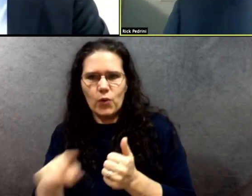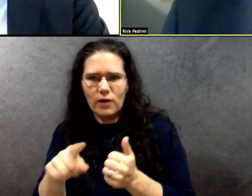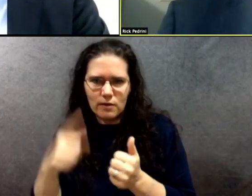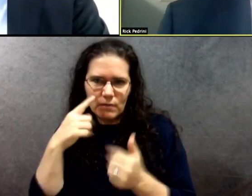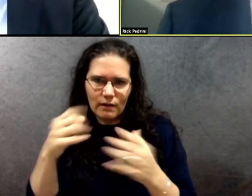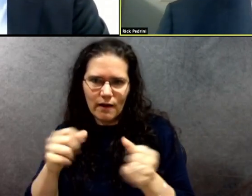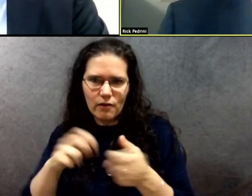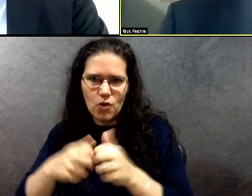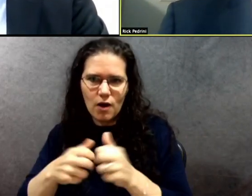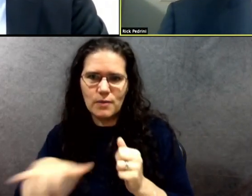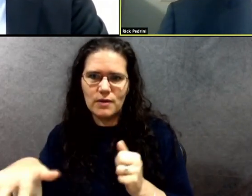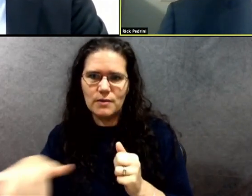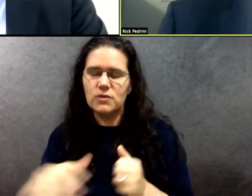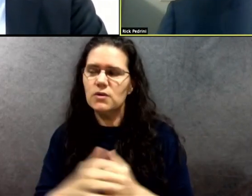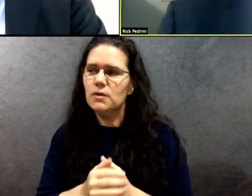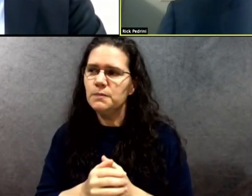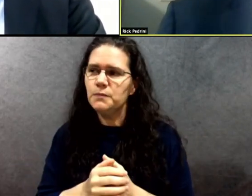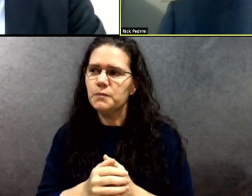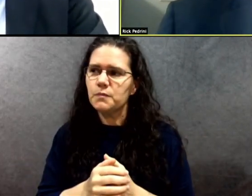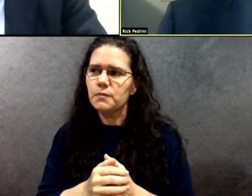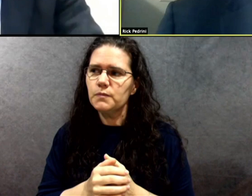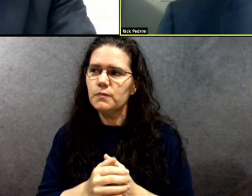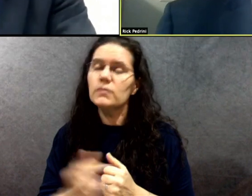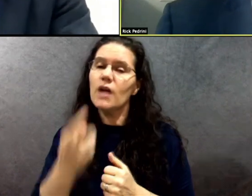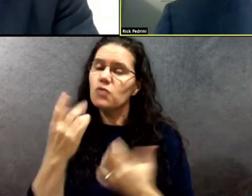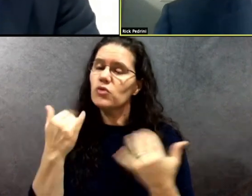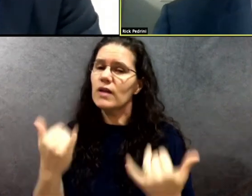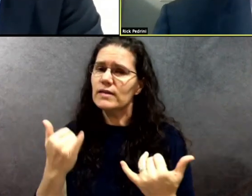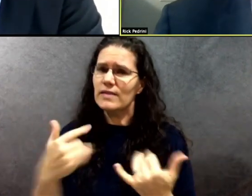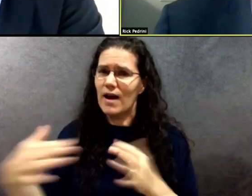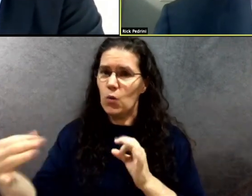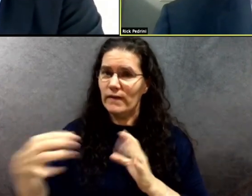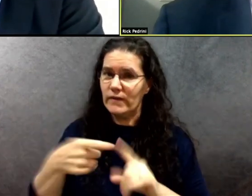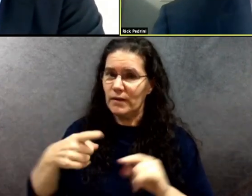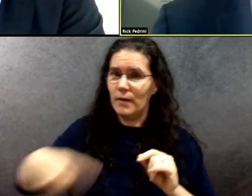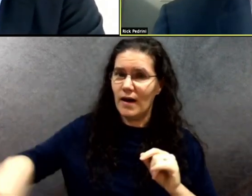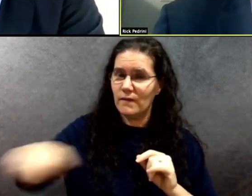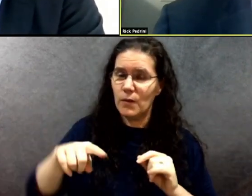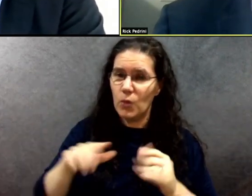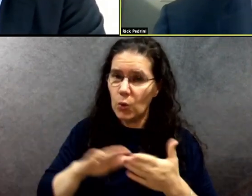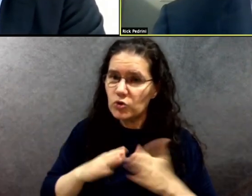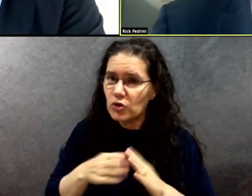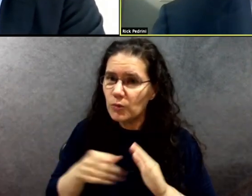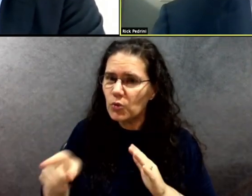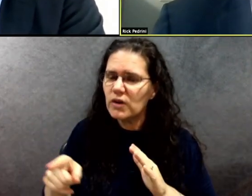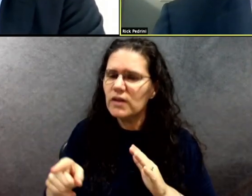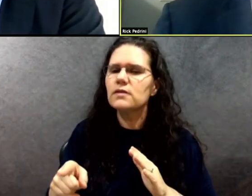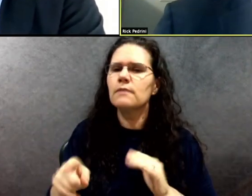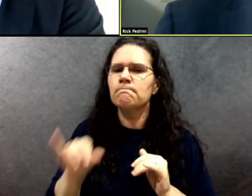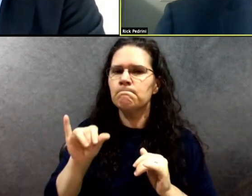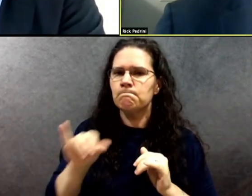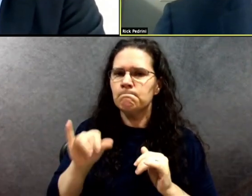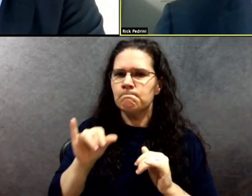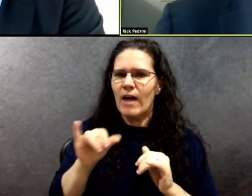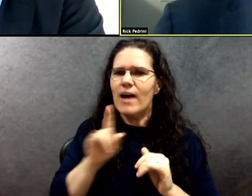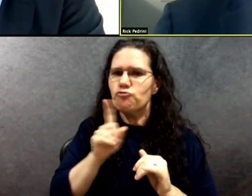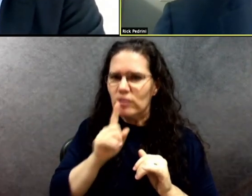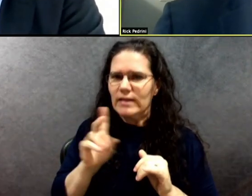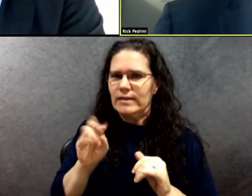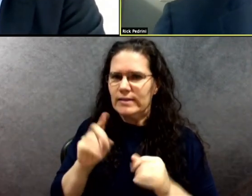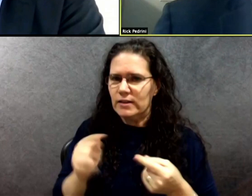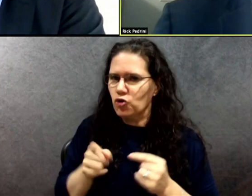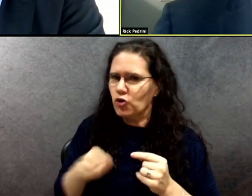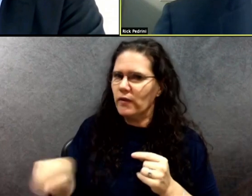feedback from people from those communities, how seriously I hurt them, how insensitive I was and how I need to